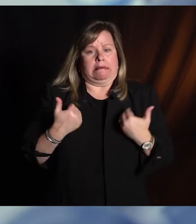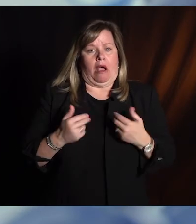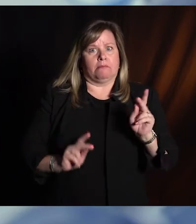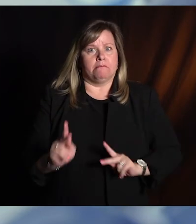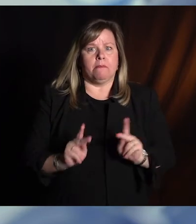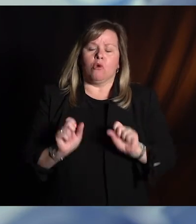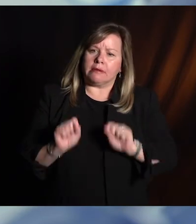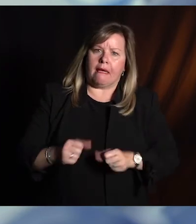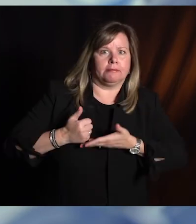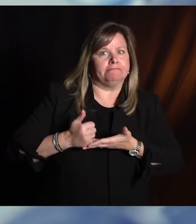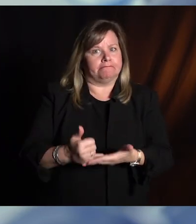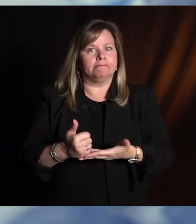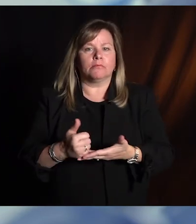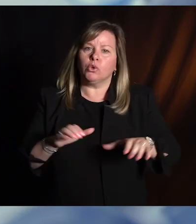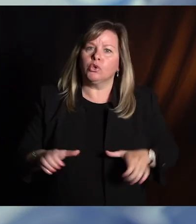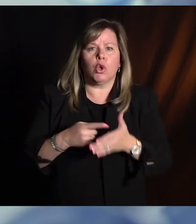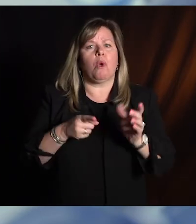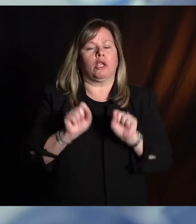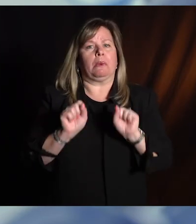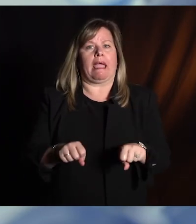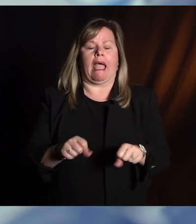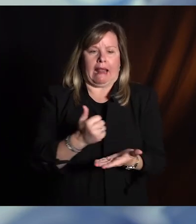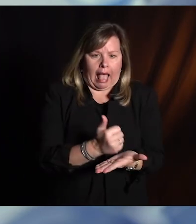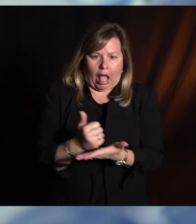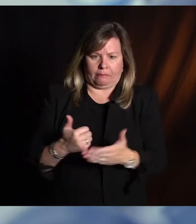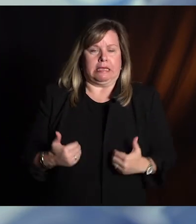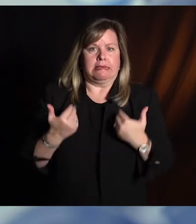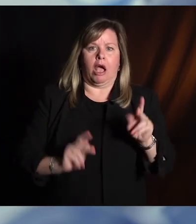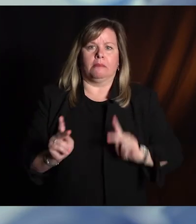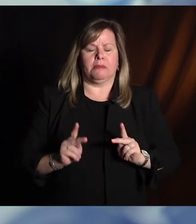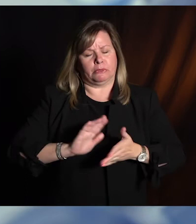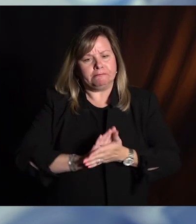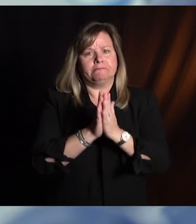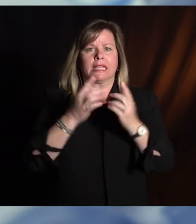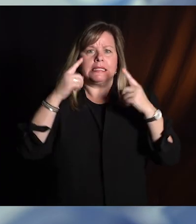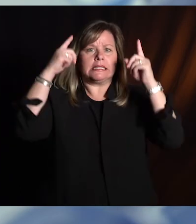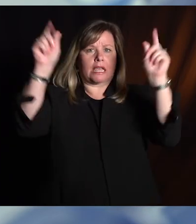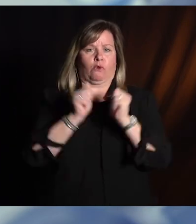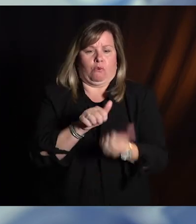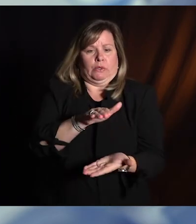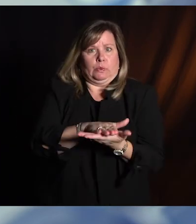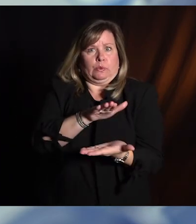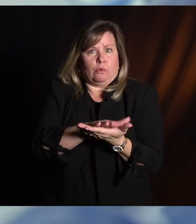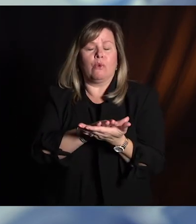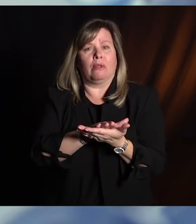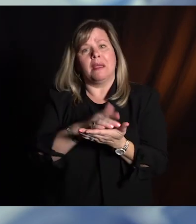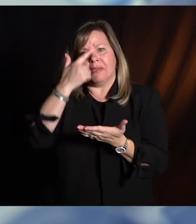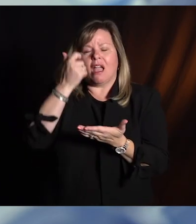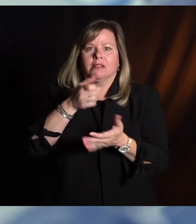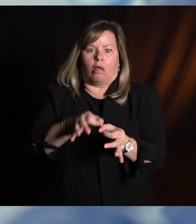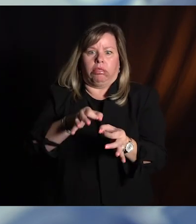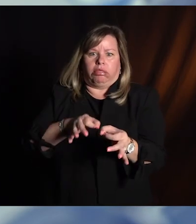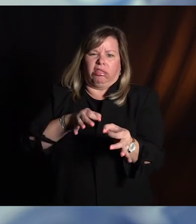please do what you can to help them be successful in their studies. Help bring them back to where they should be. It's gonna be a very